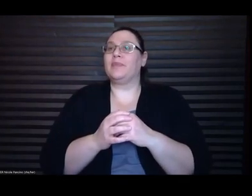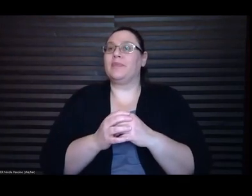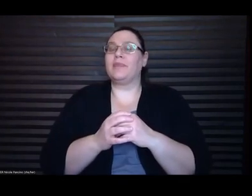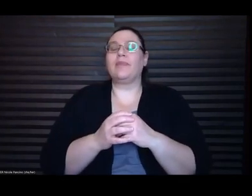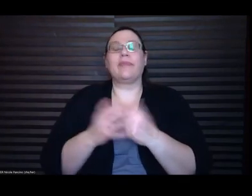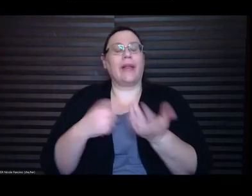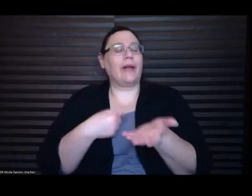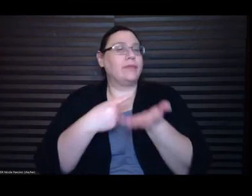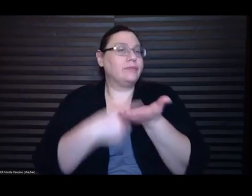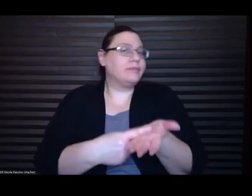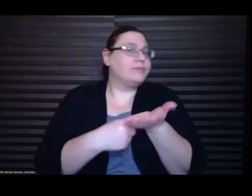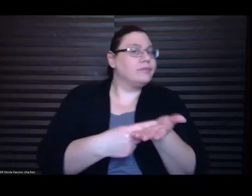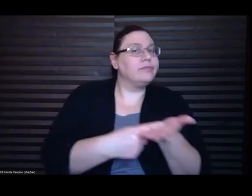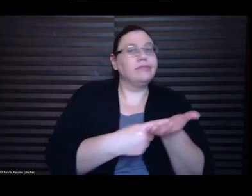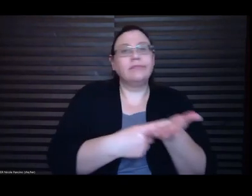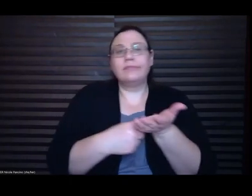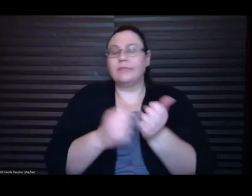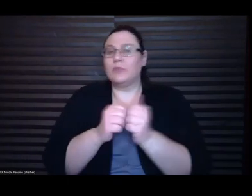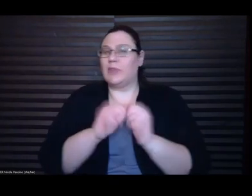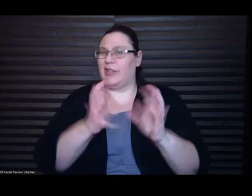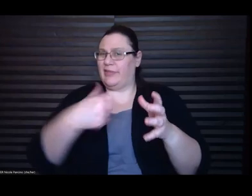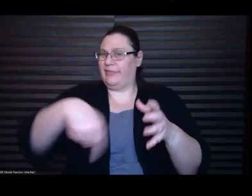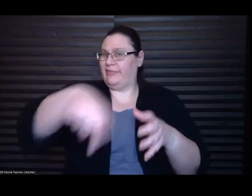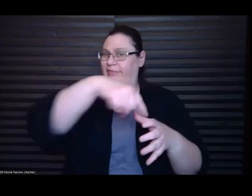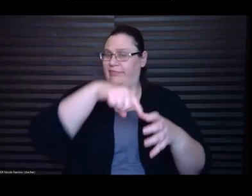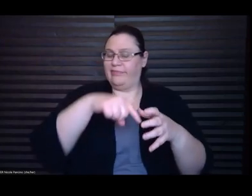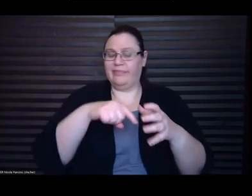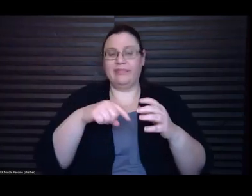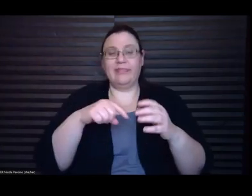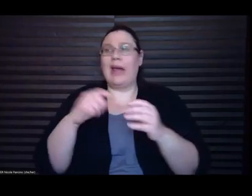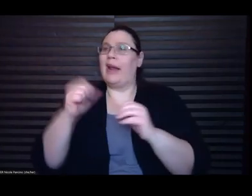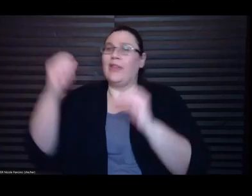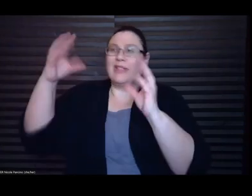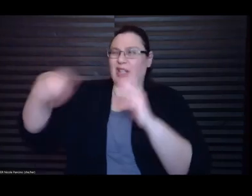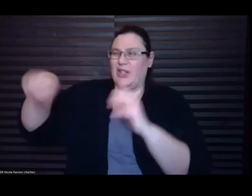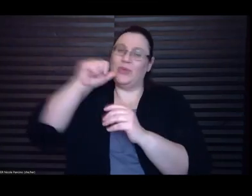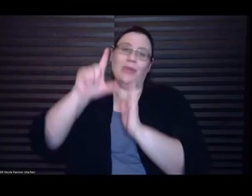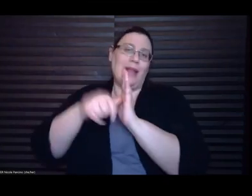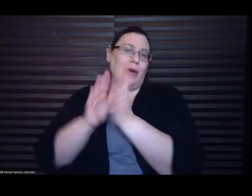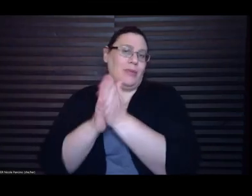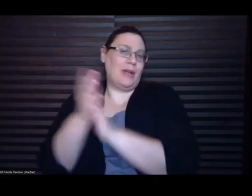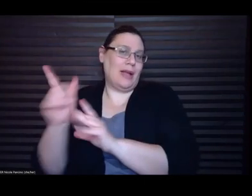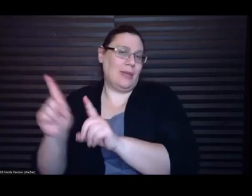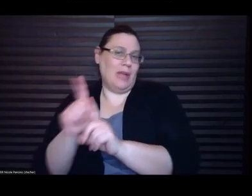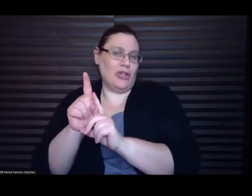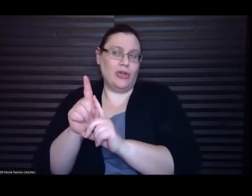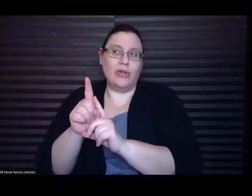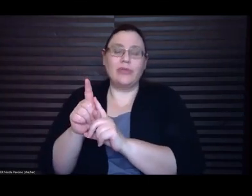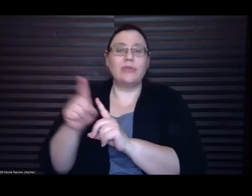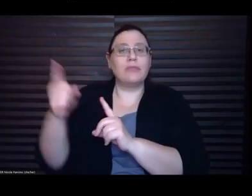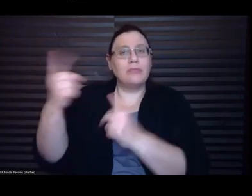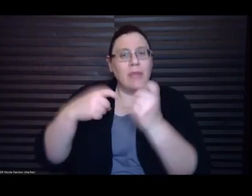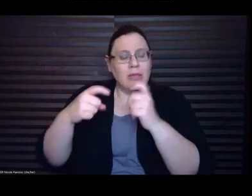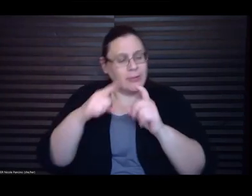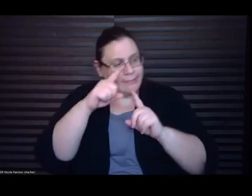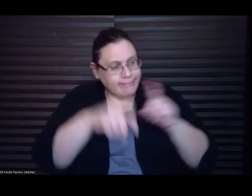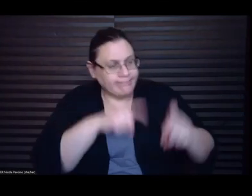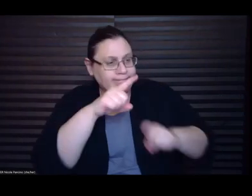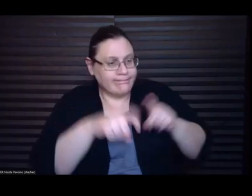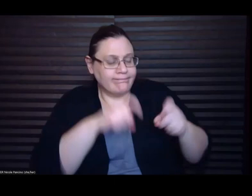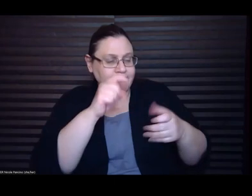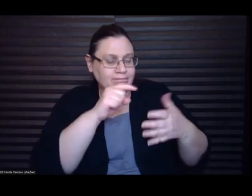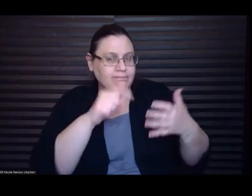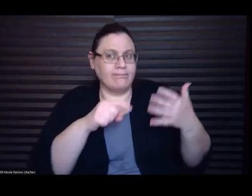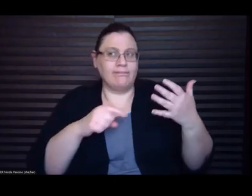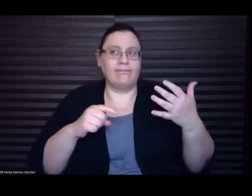teachers that would become my mentors, and they asked me questions that I suppose I should have thought about while I was writing